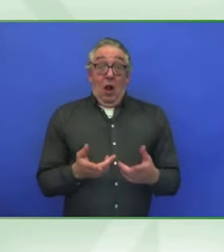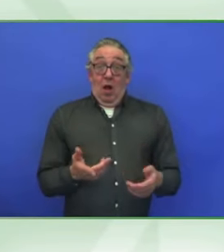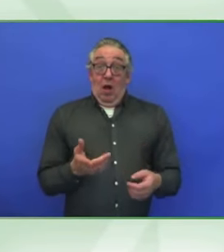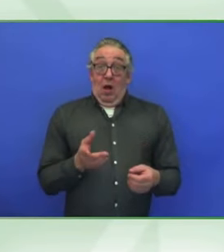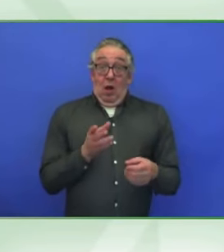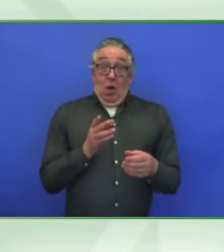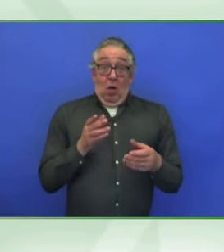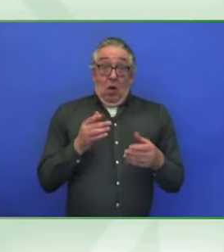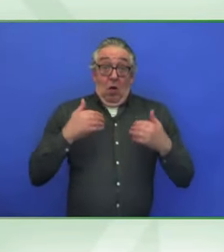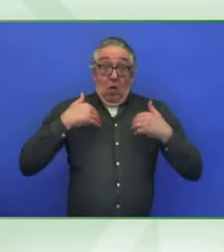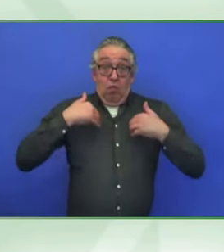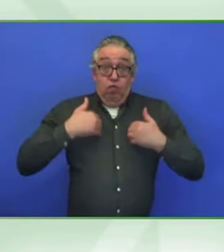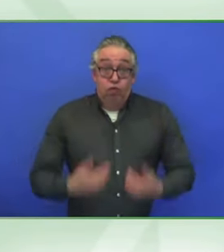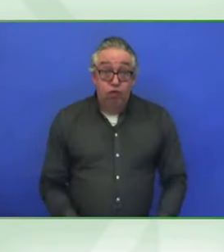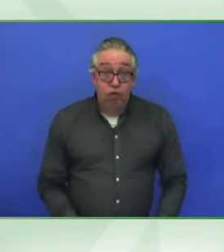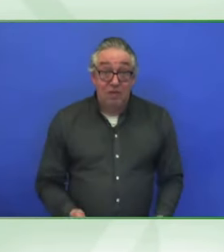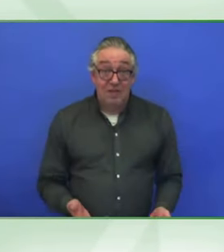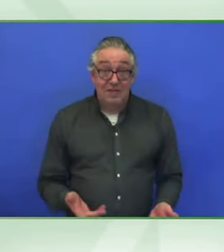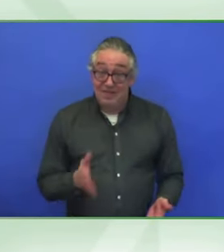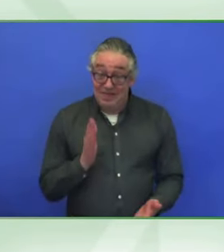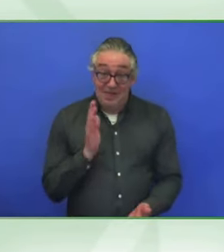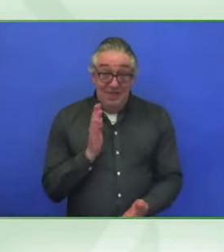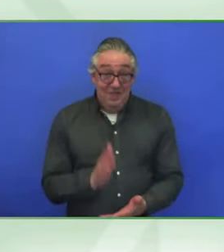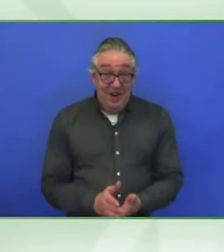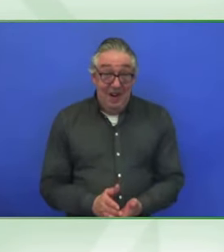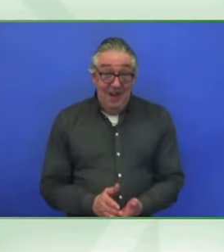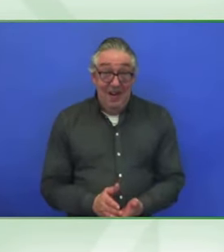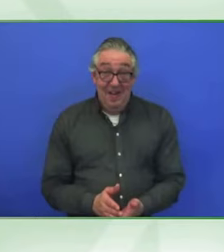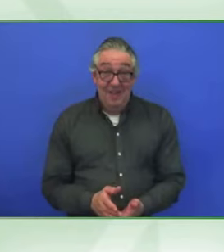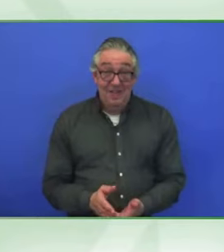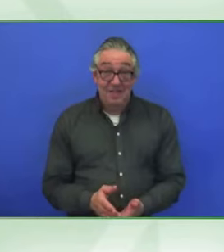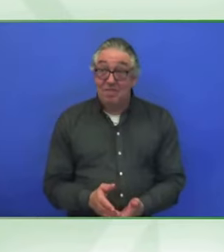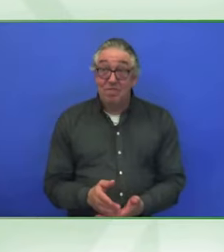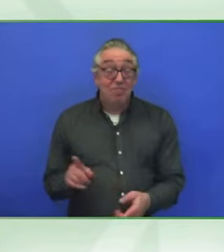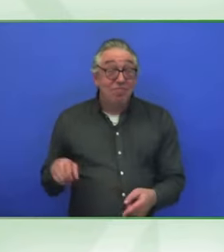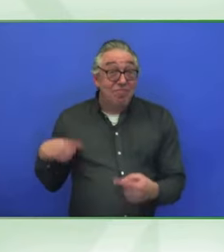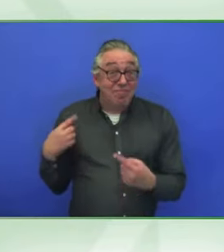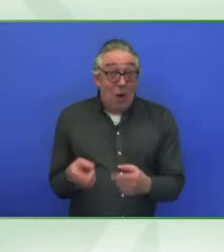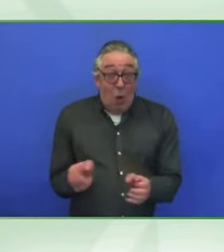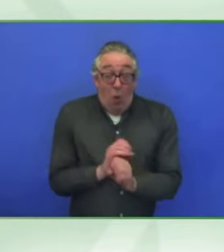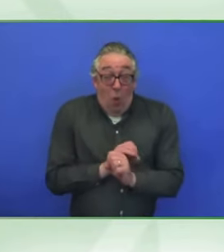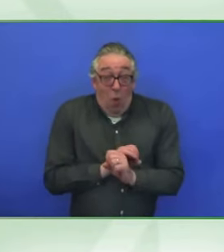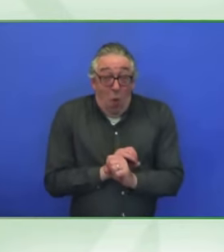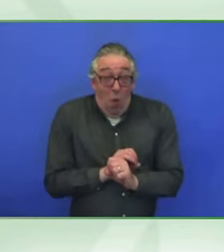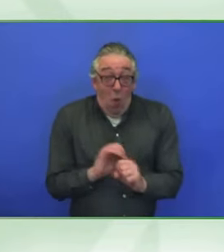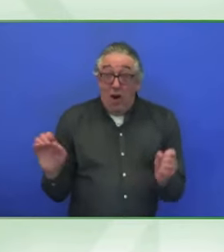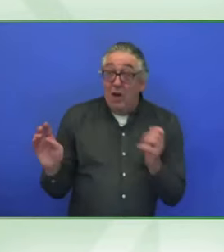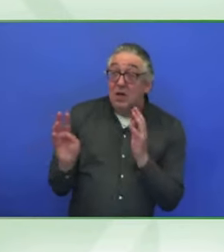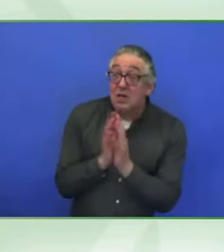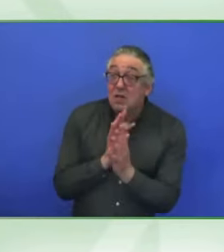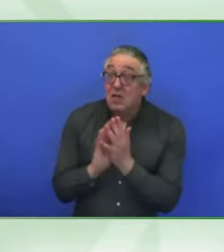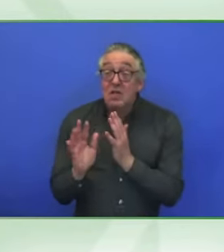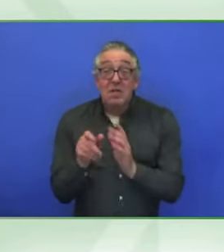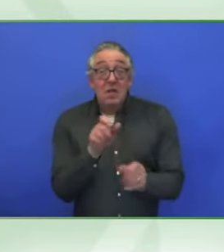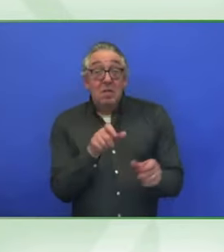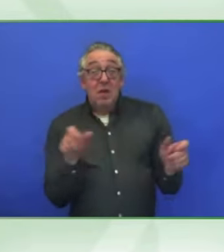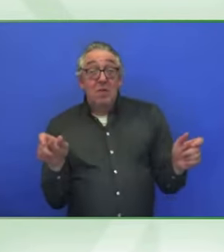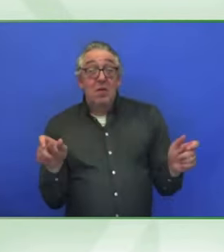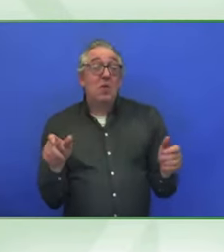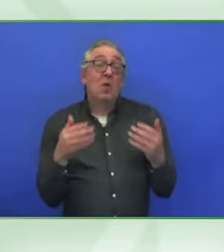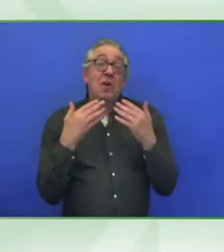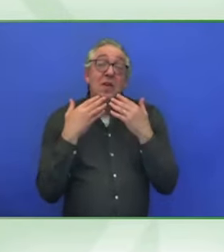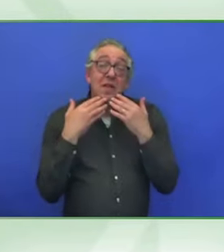quite nerve wracking because we hadn't done it for a while. So thank you for all of our live contributors and all the contributors who came in online.